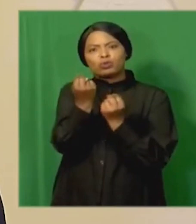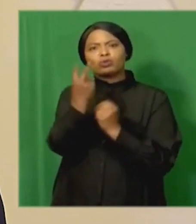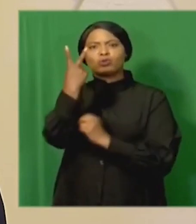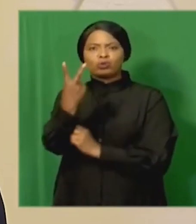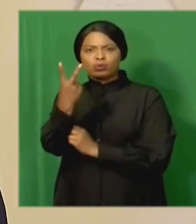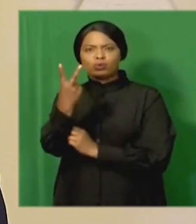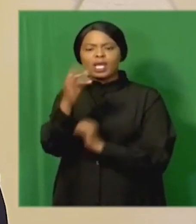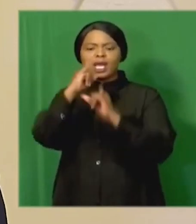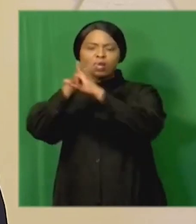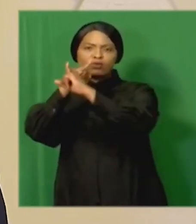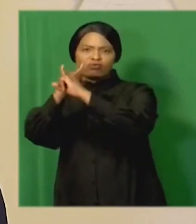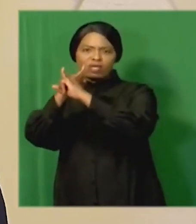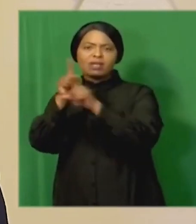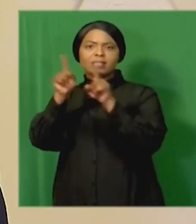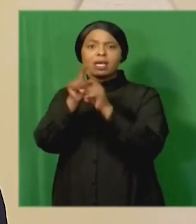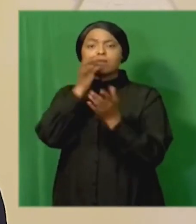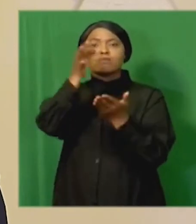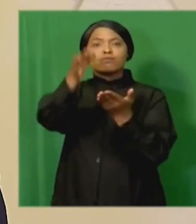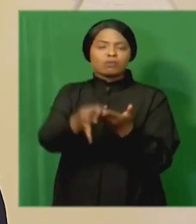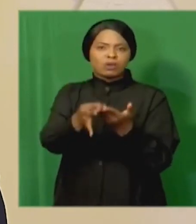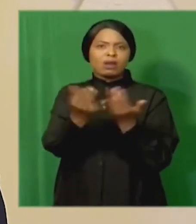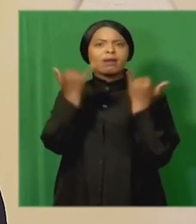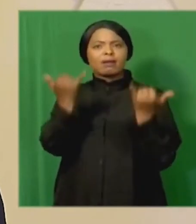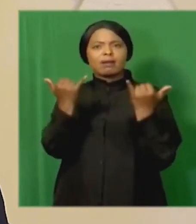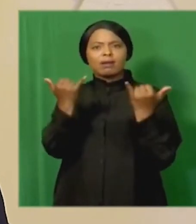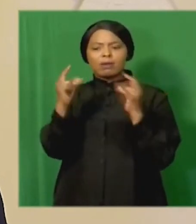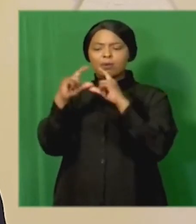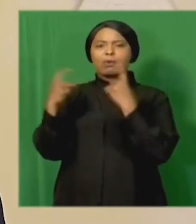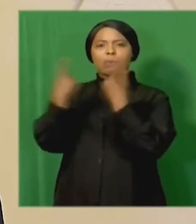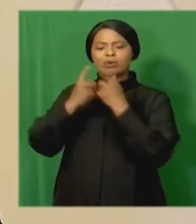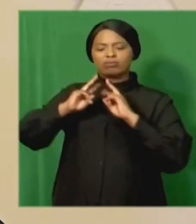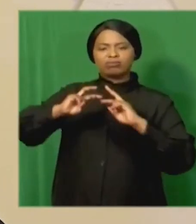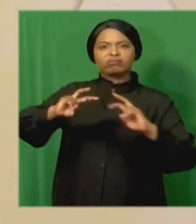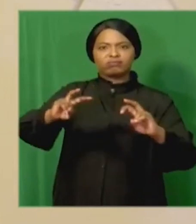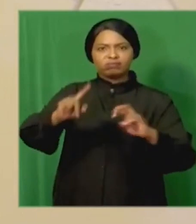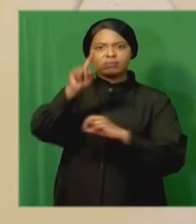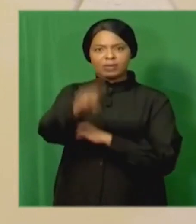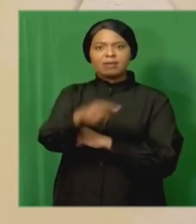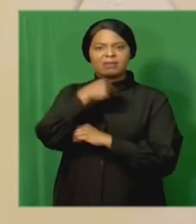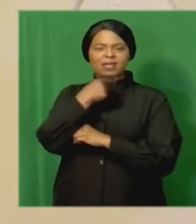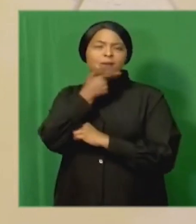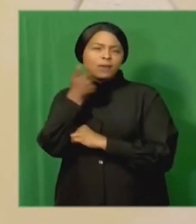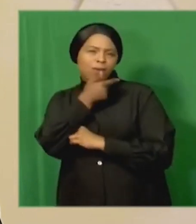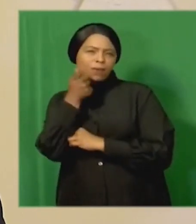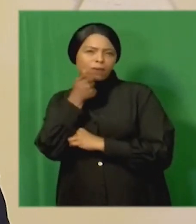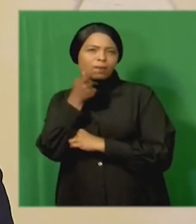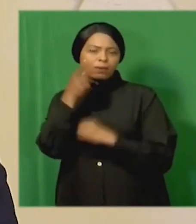and also proposed that there should be a commission of inquiry which I will deal with within a while.